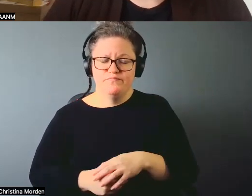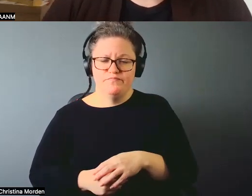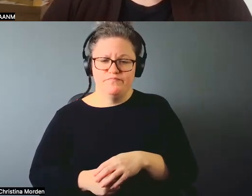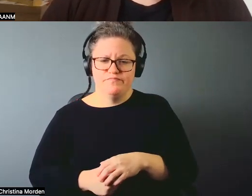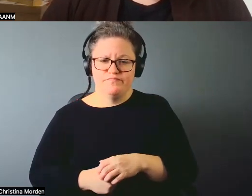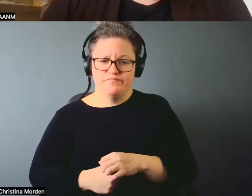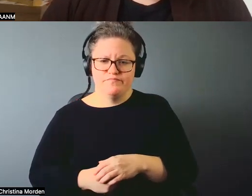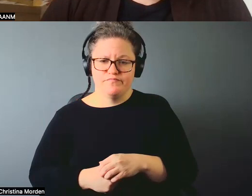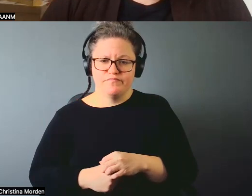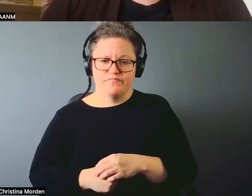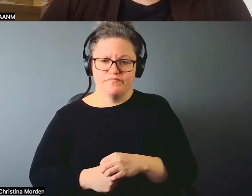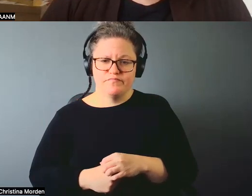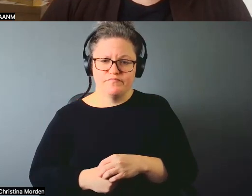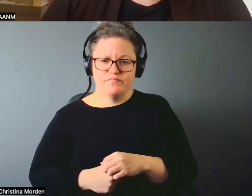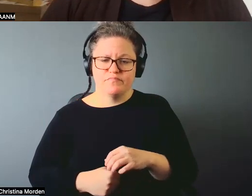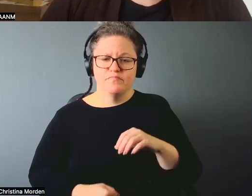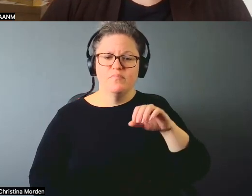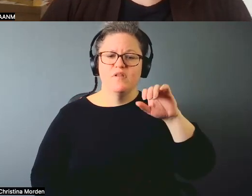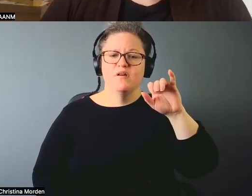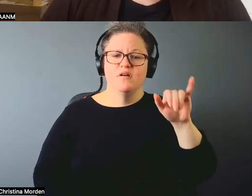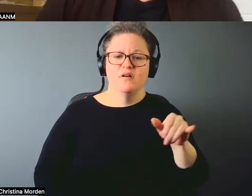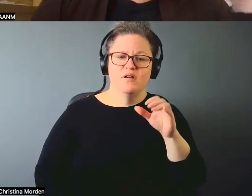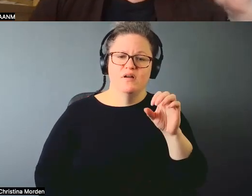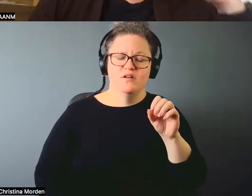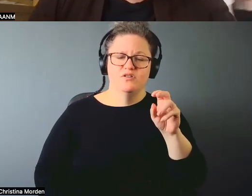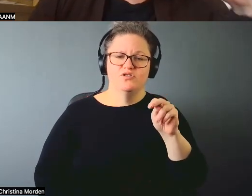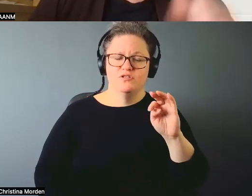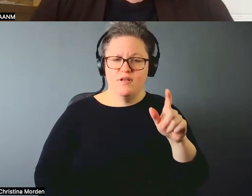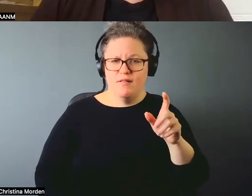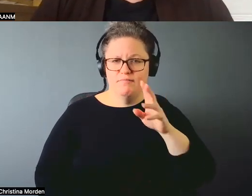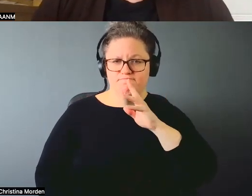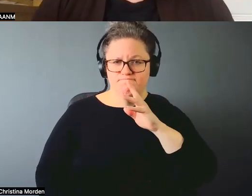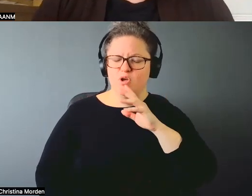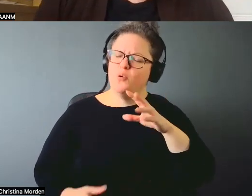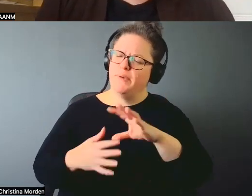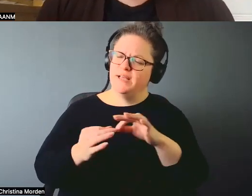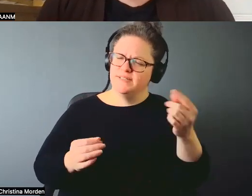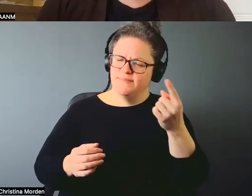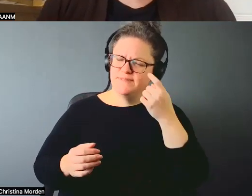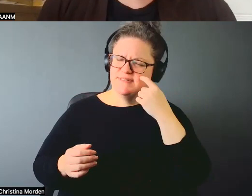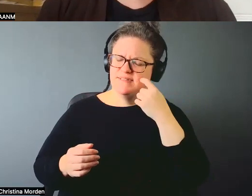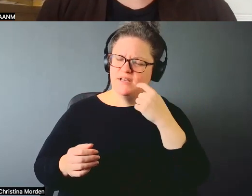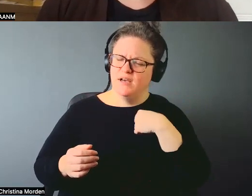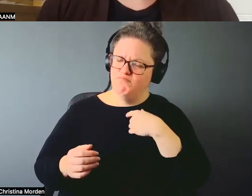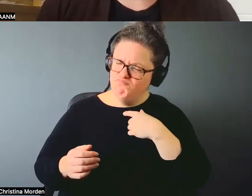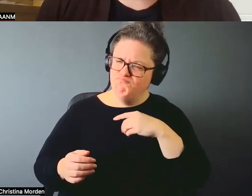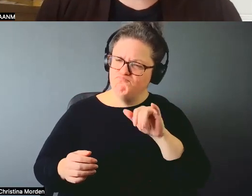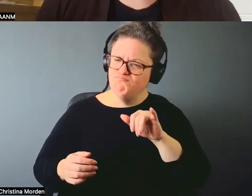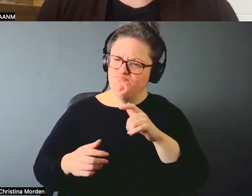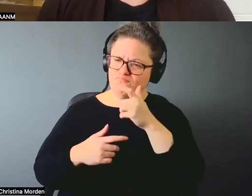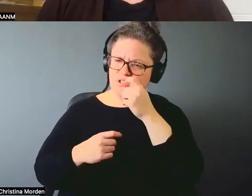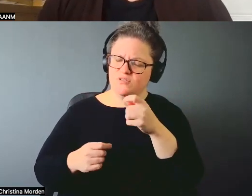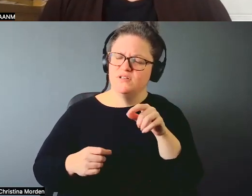Mm hmm. You know, you mentioned something earlier that really kind of piqued my interest when you were talking about the crone.